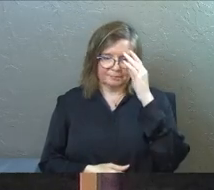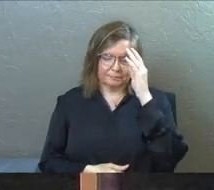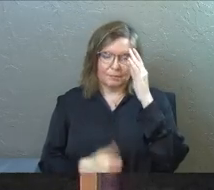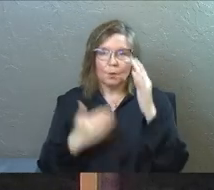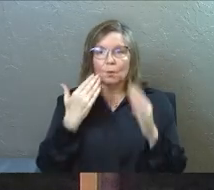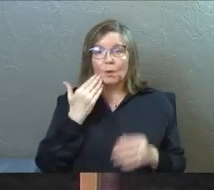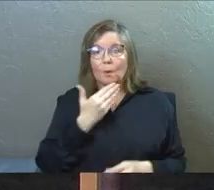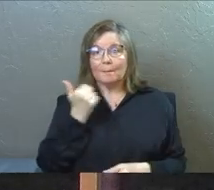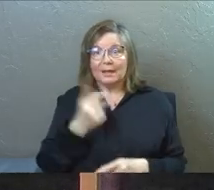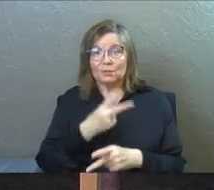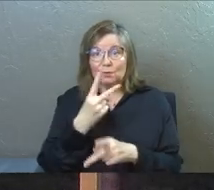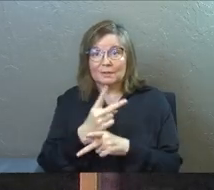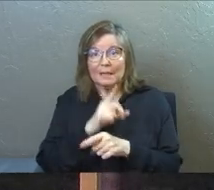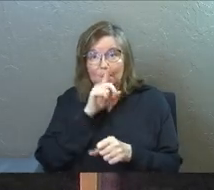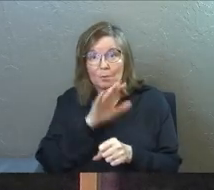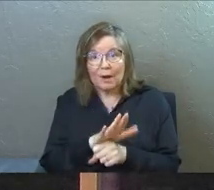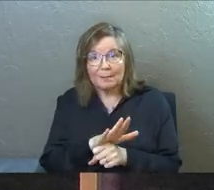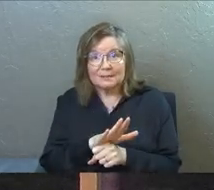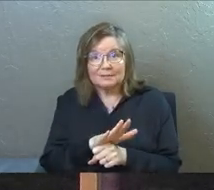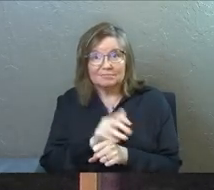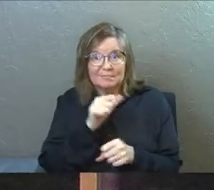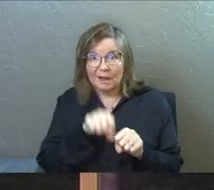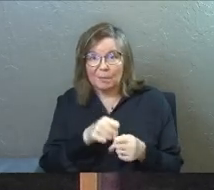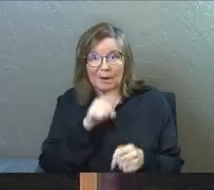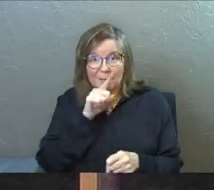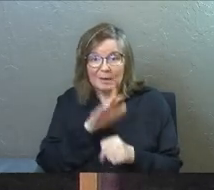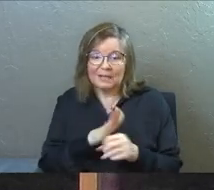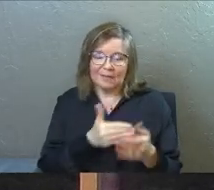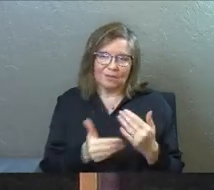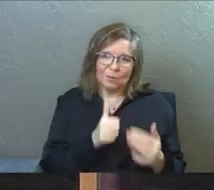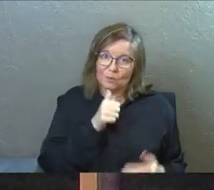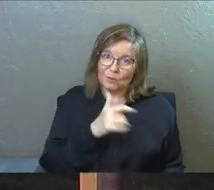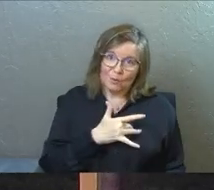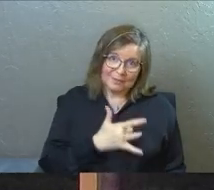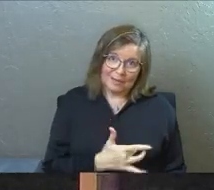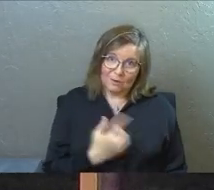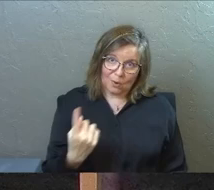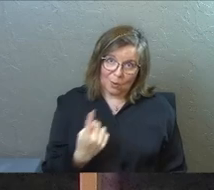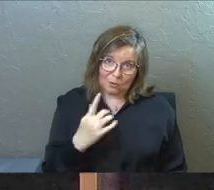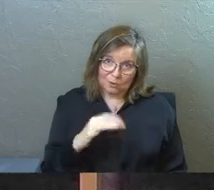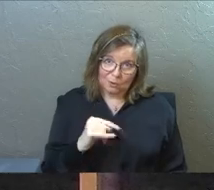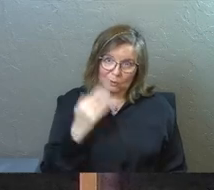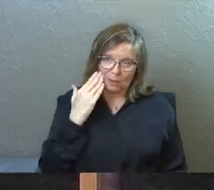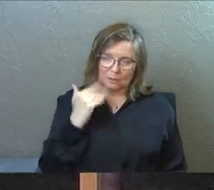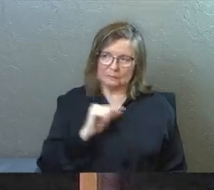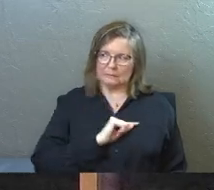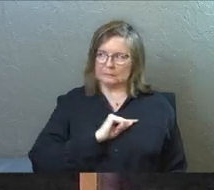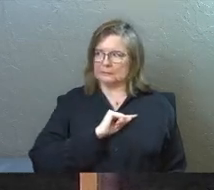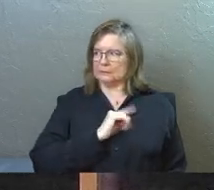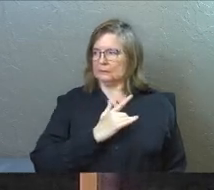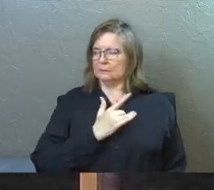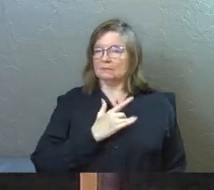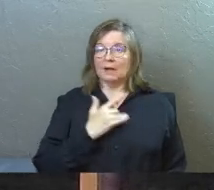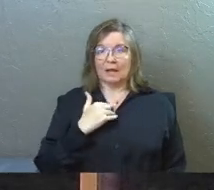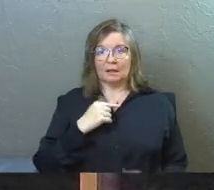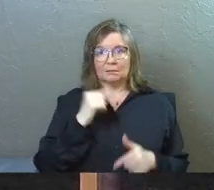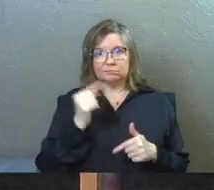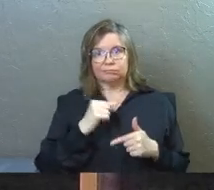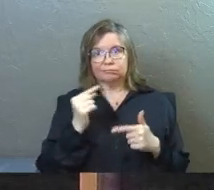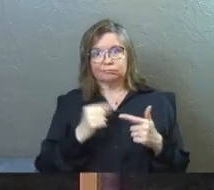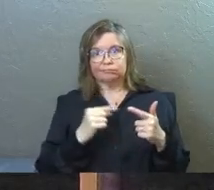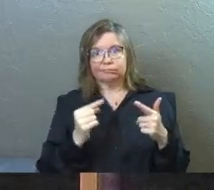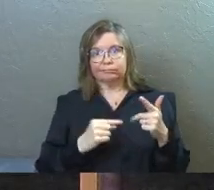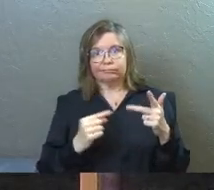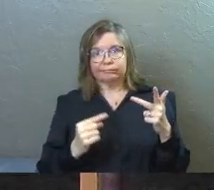we know it's best to keep a promise, even though we don't always. I could go on and on.